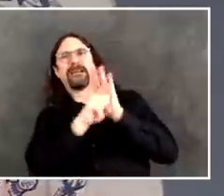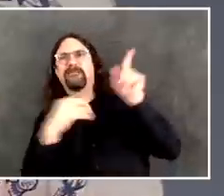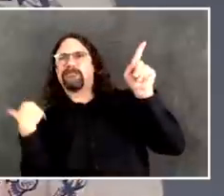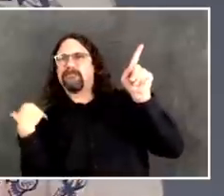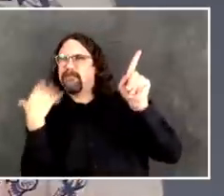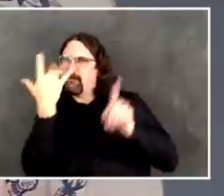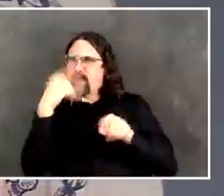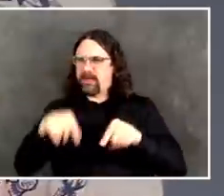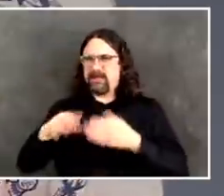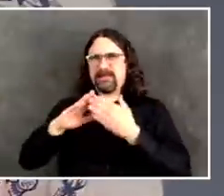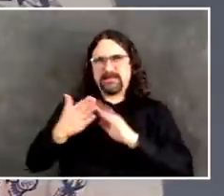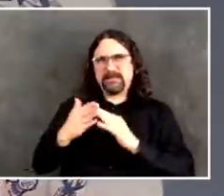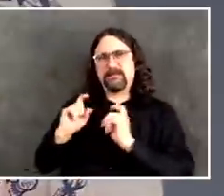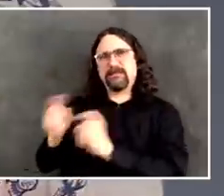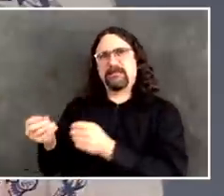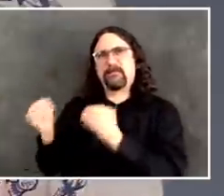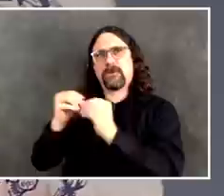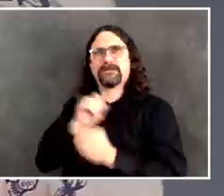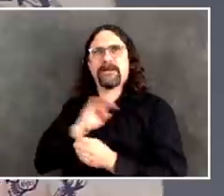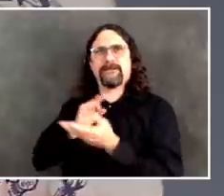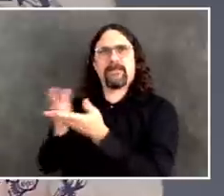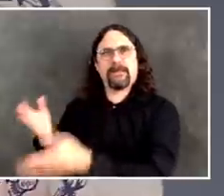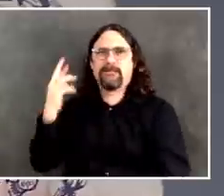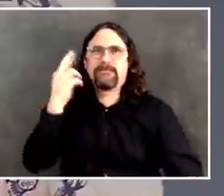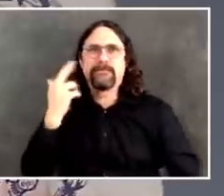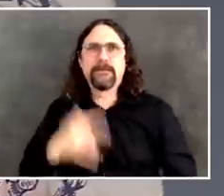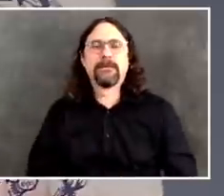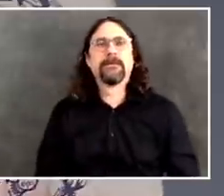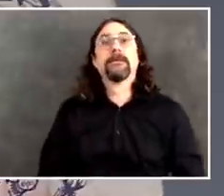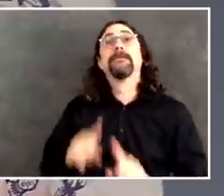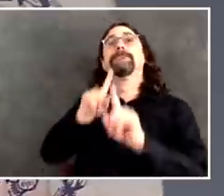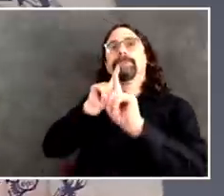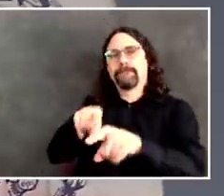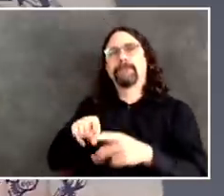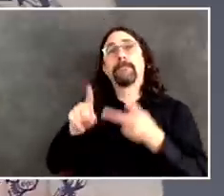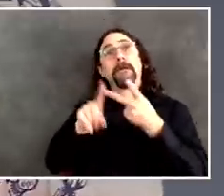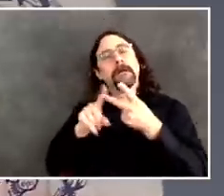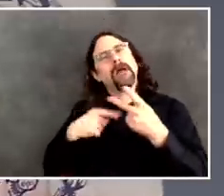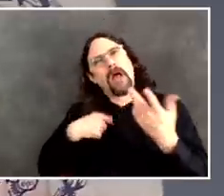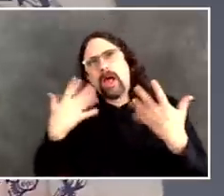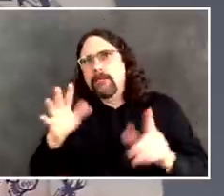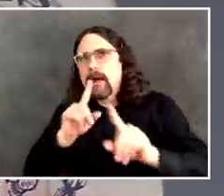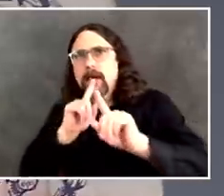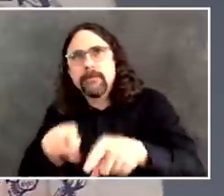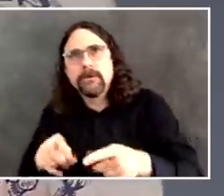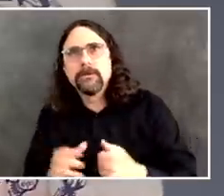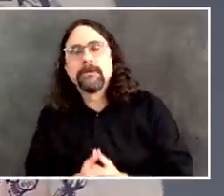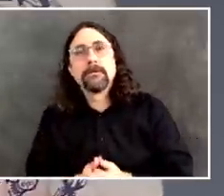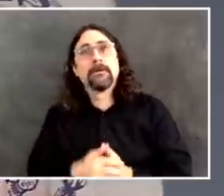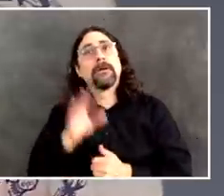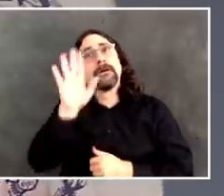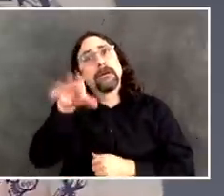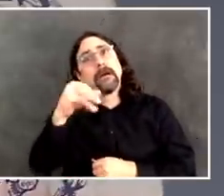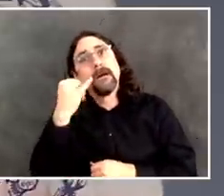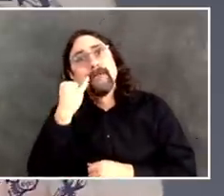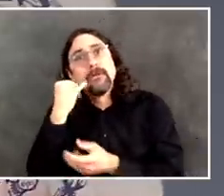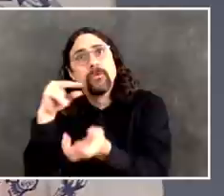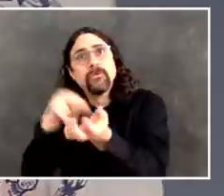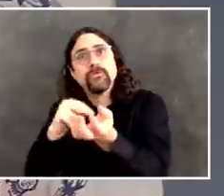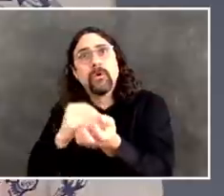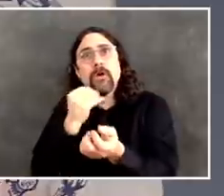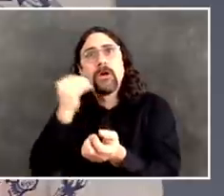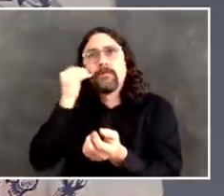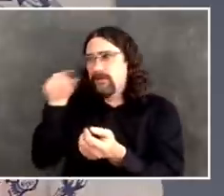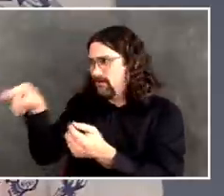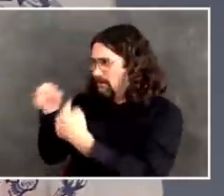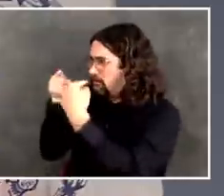If we can help, we're going to help. That's the bottom line right now. They needed more personal